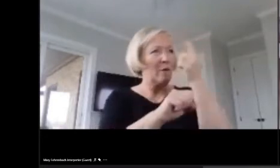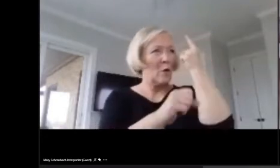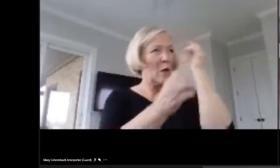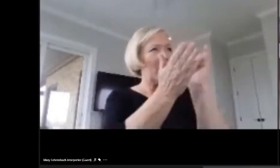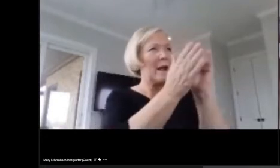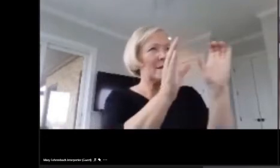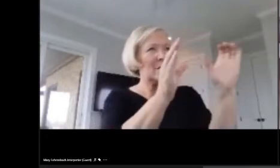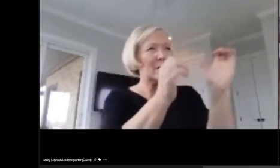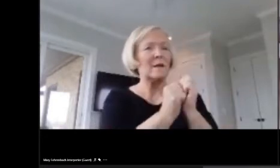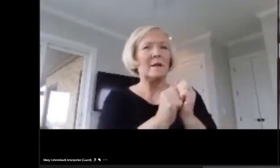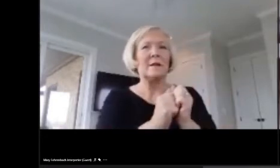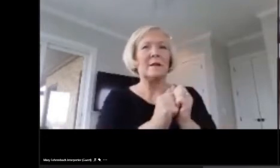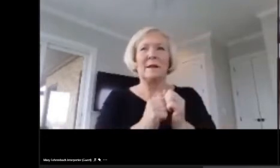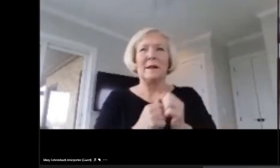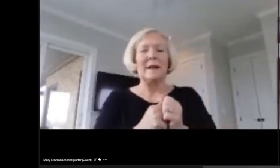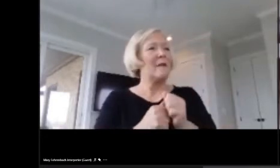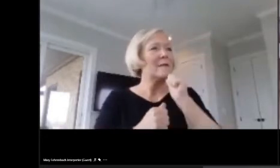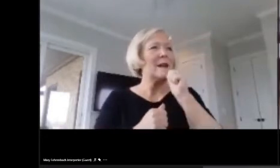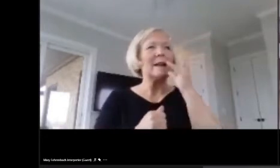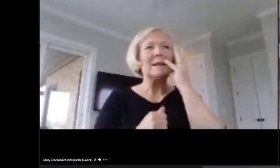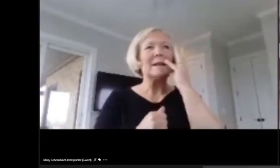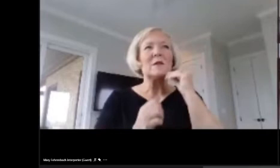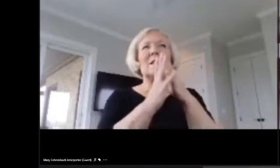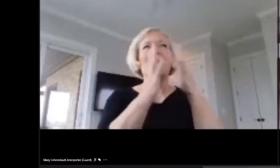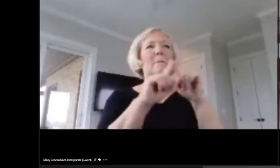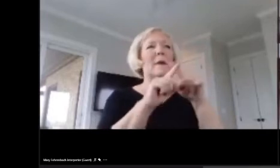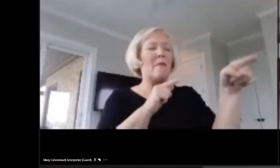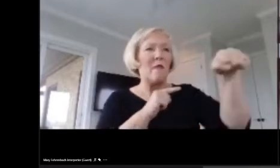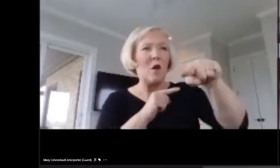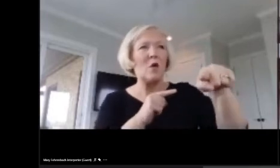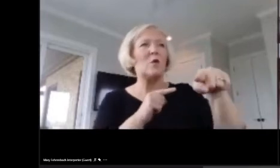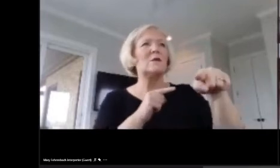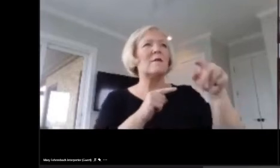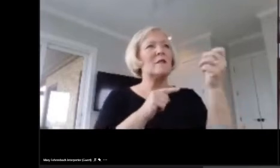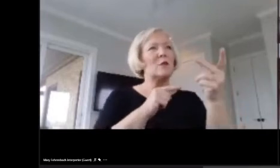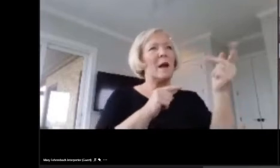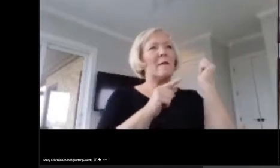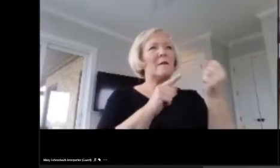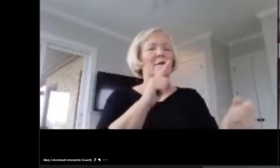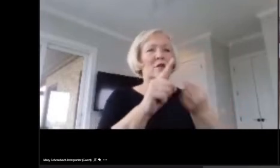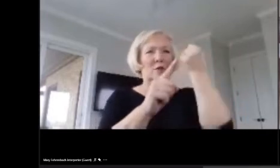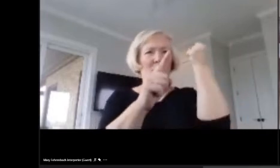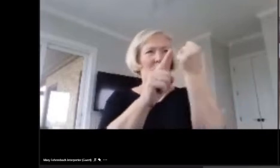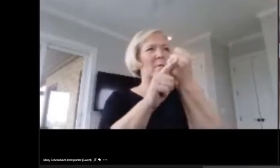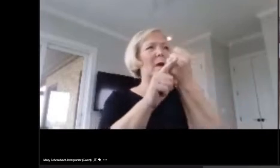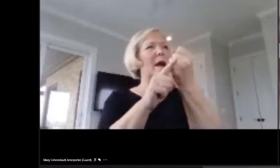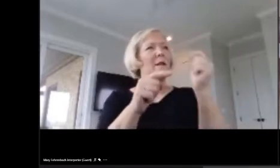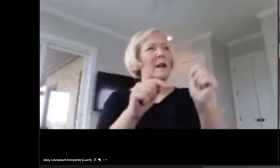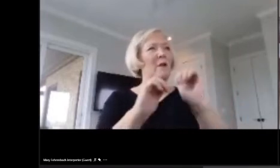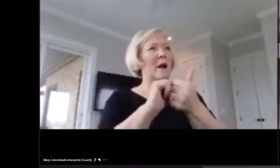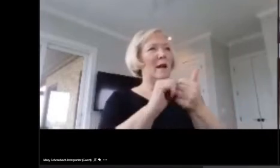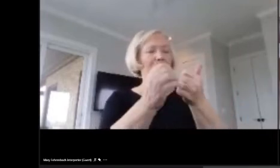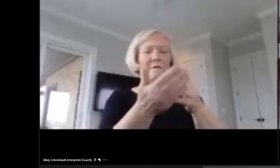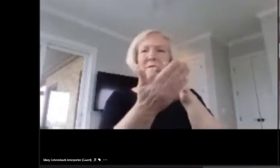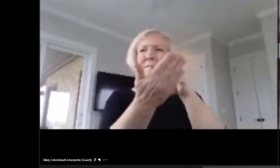my own education experience, they've left direct impacts on how I view learning now.